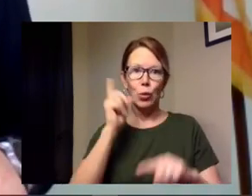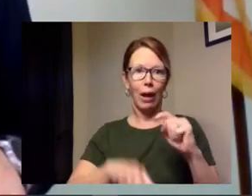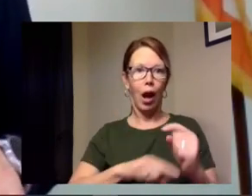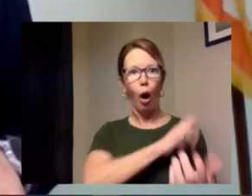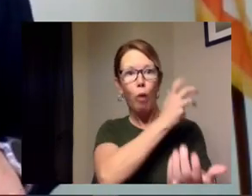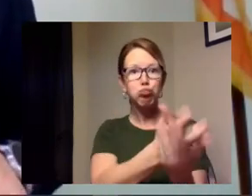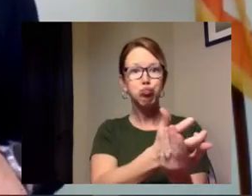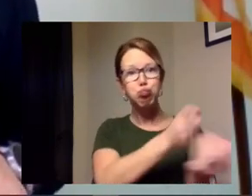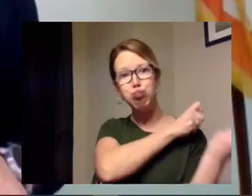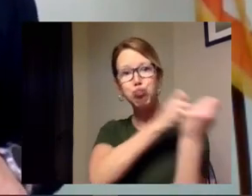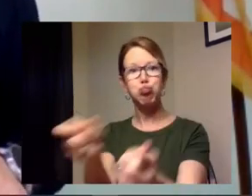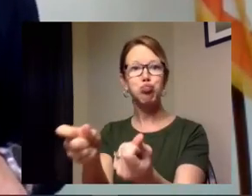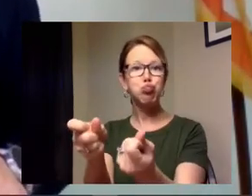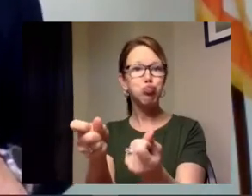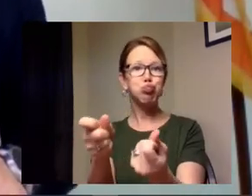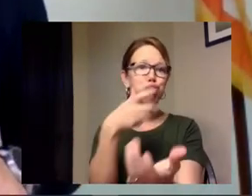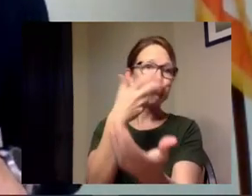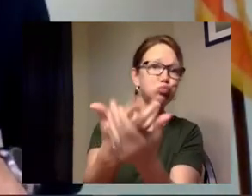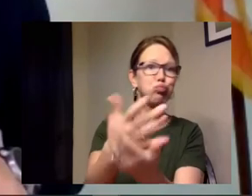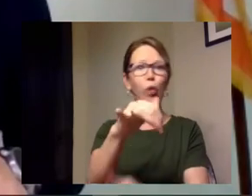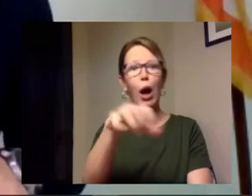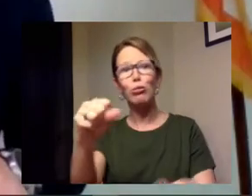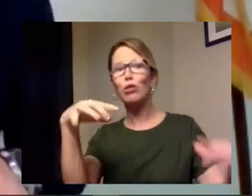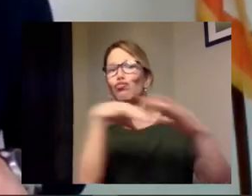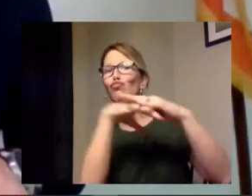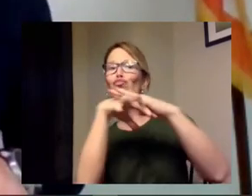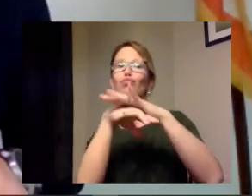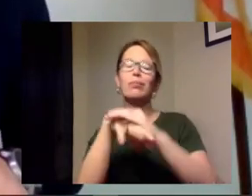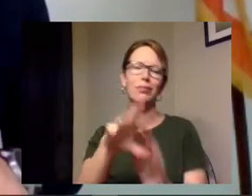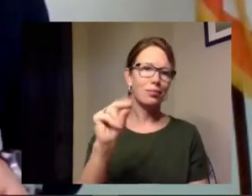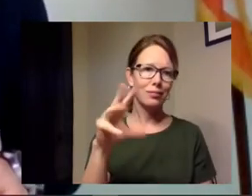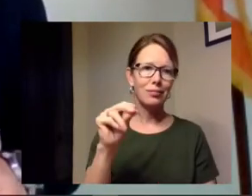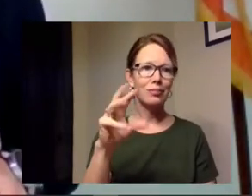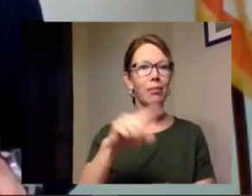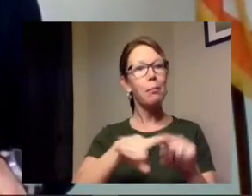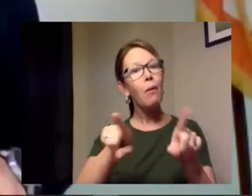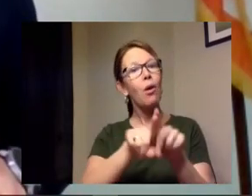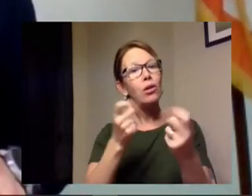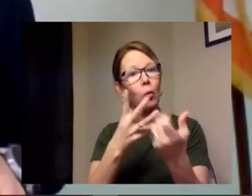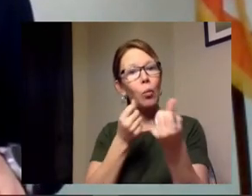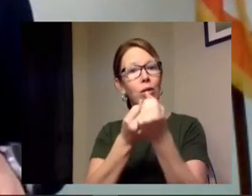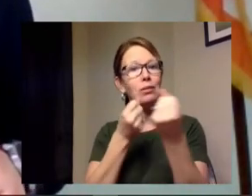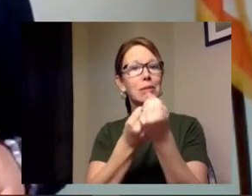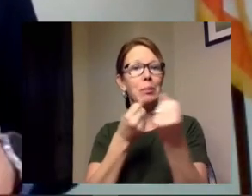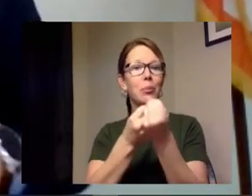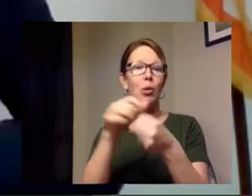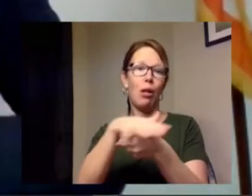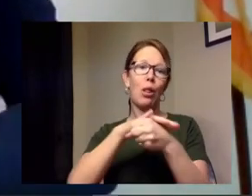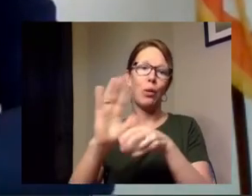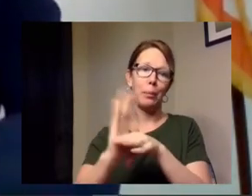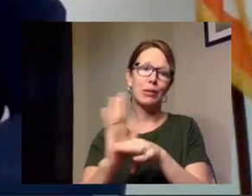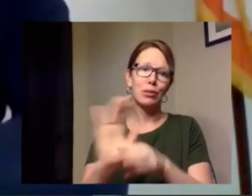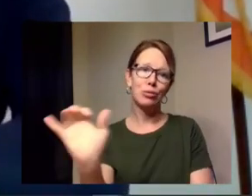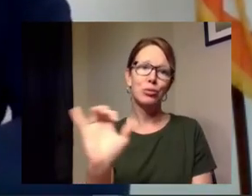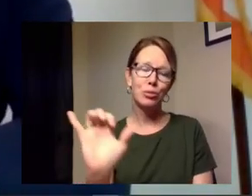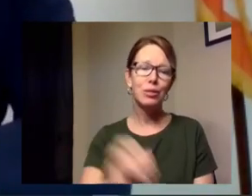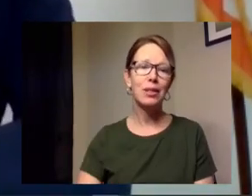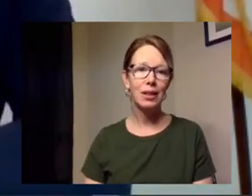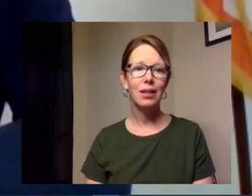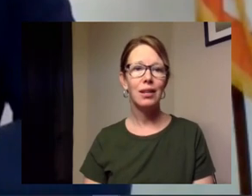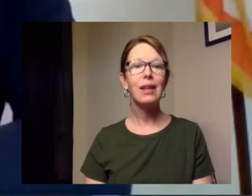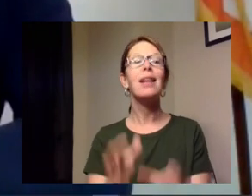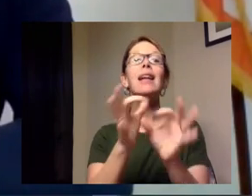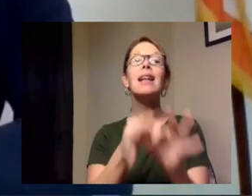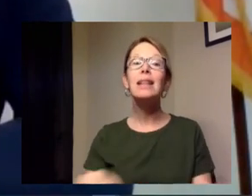contributes that that helps but we also want to be supportive of our local businesses um the essential